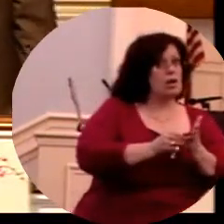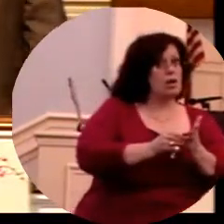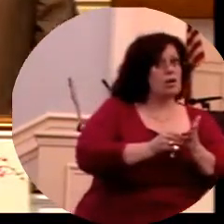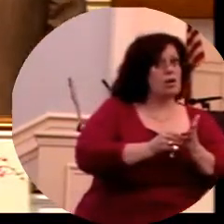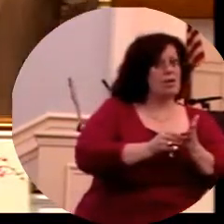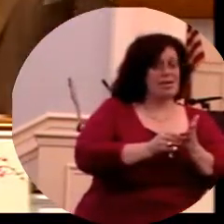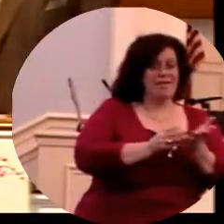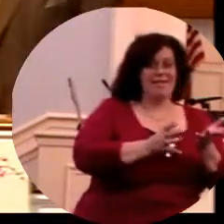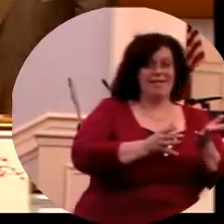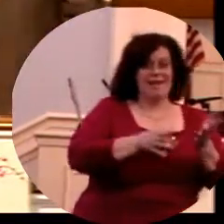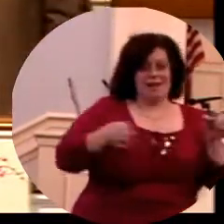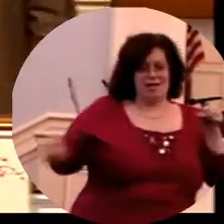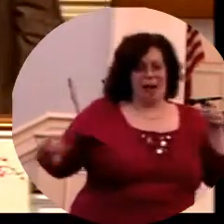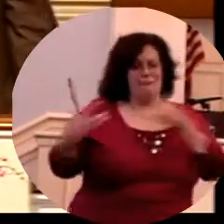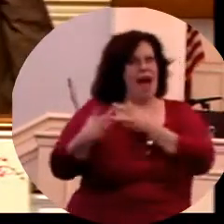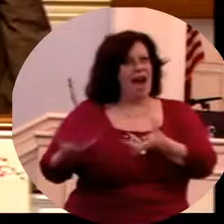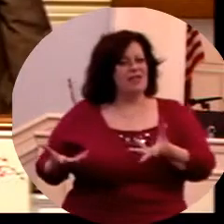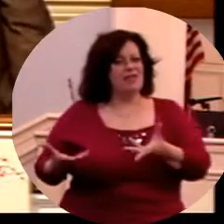Are you all with me?